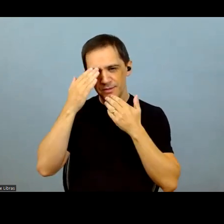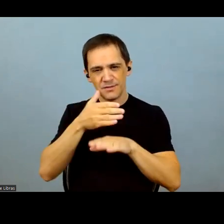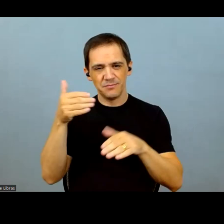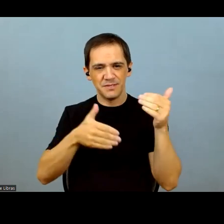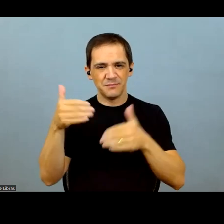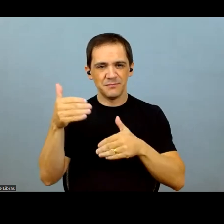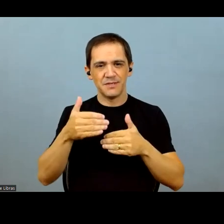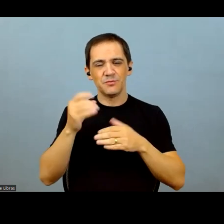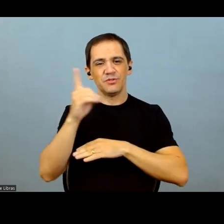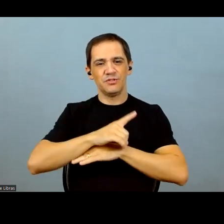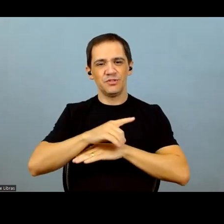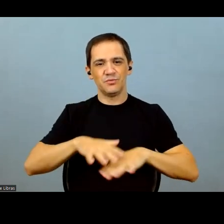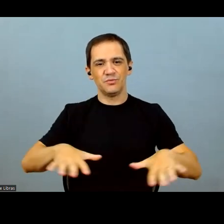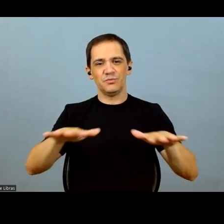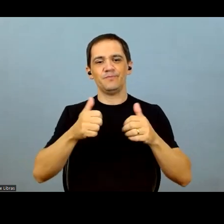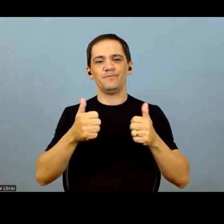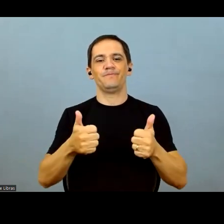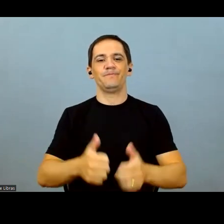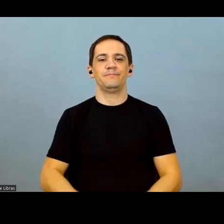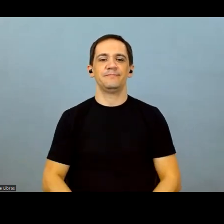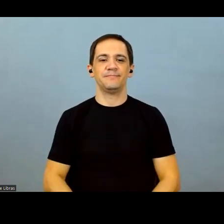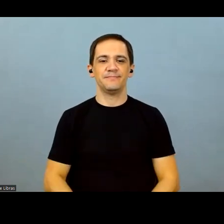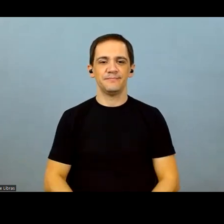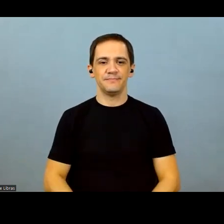very happy to answer any questions you might have. Thank you very much.